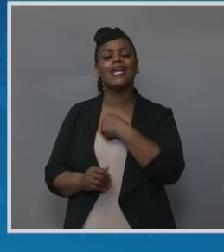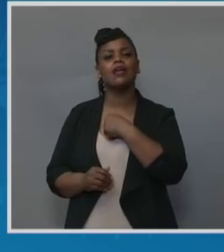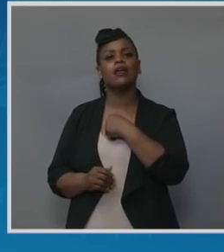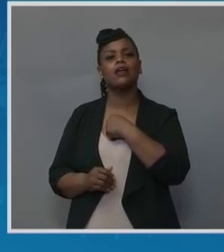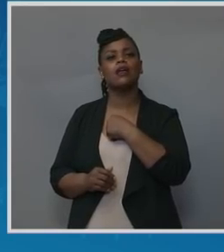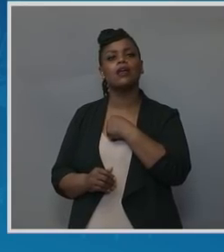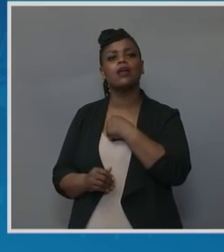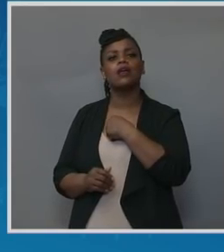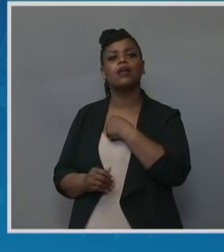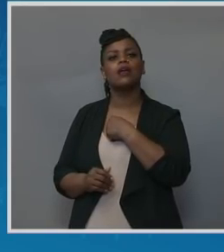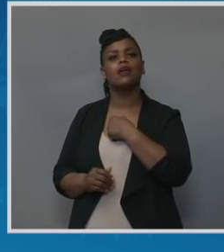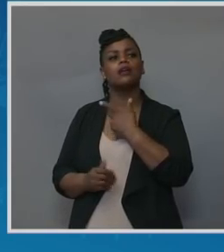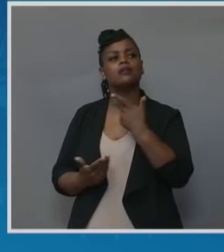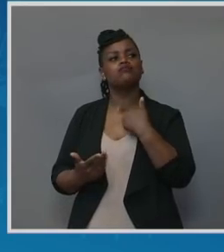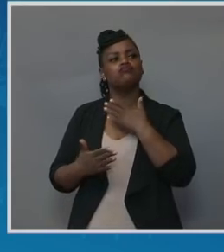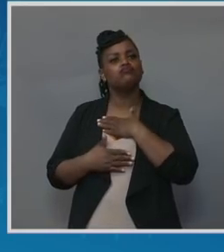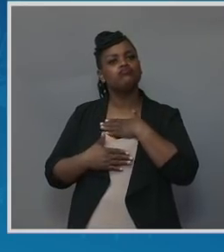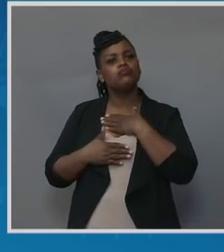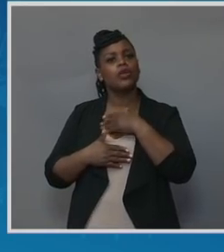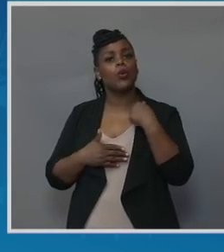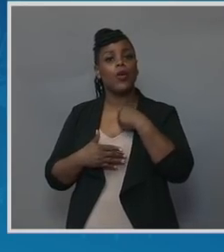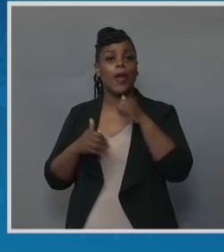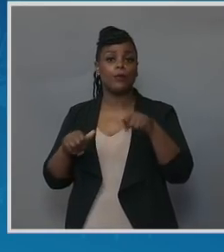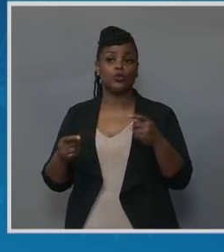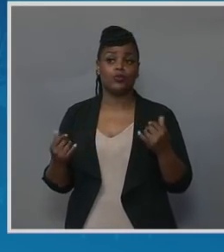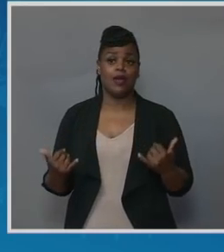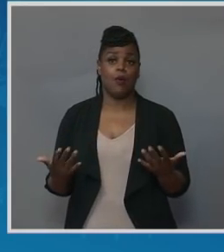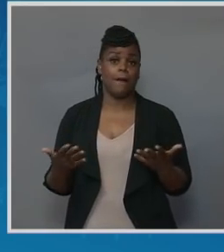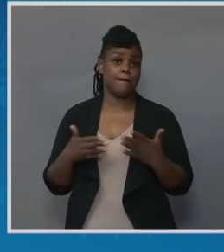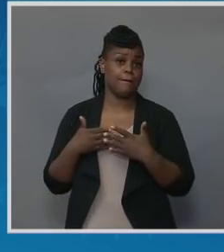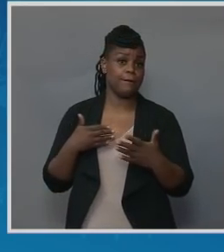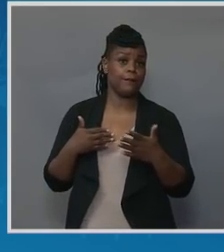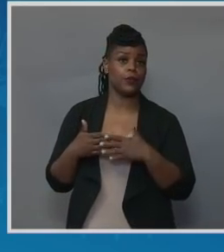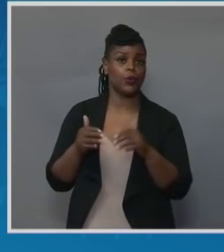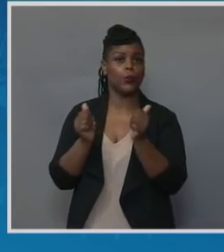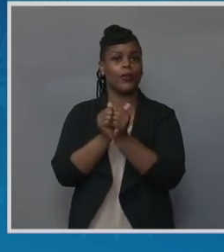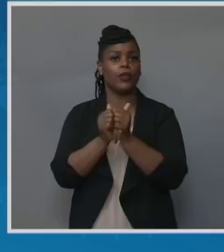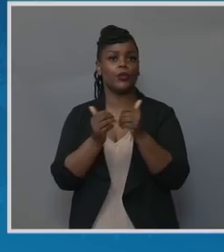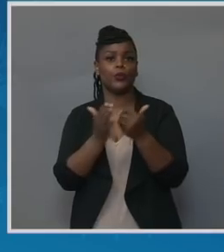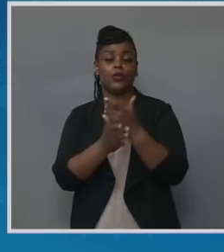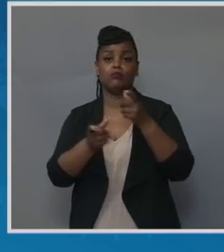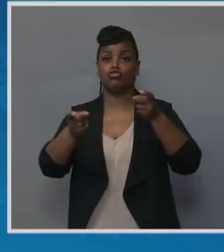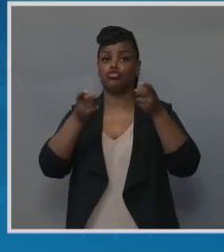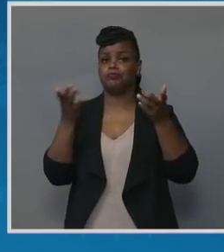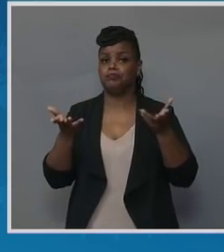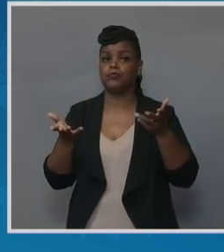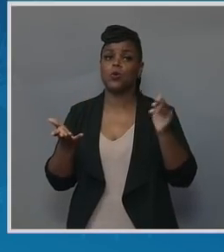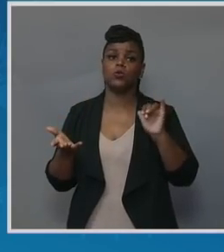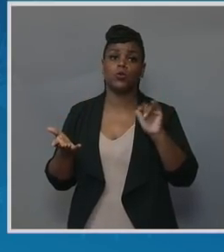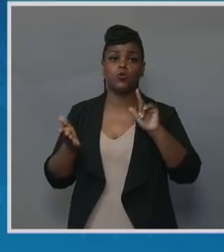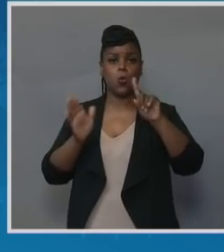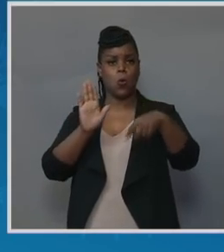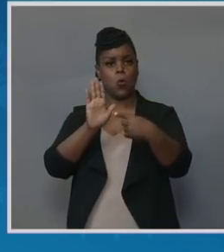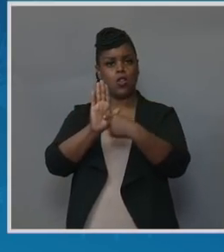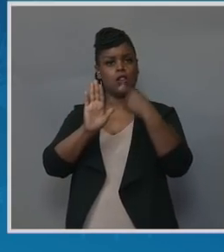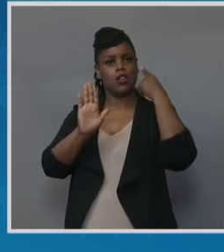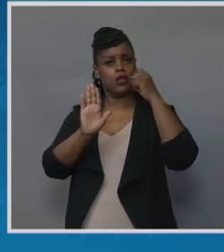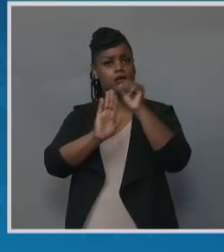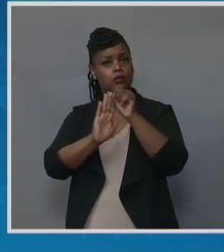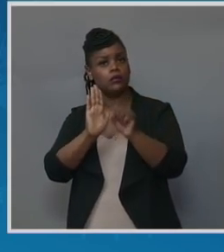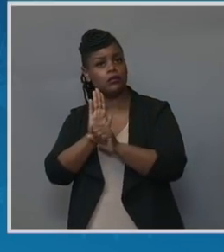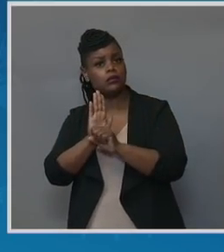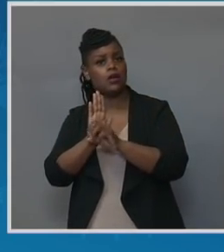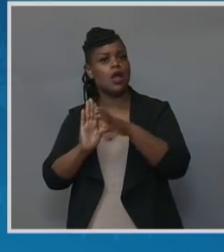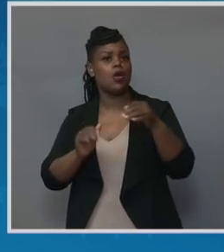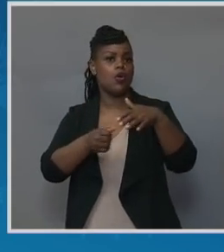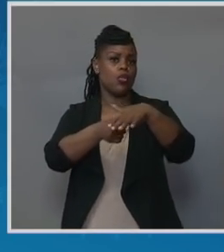what we're able to do at this stage in terms of this administration. But there is also a role to play for states and local governments